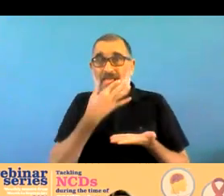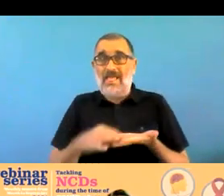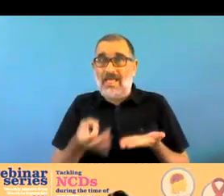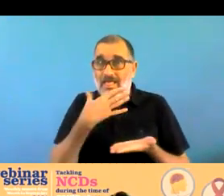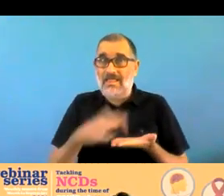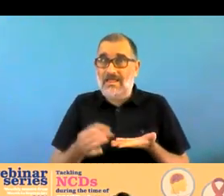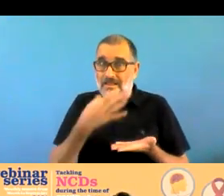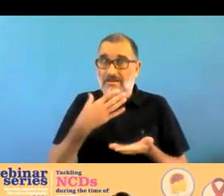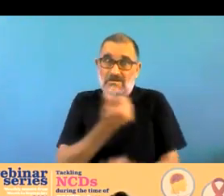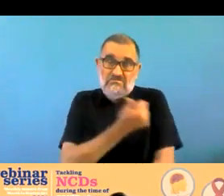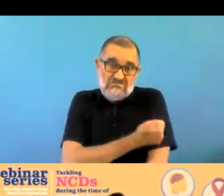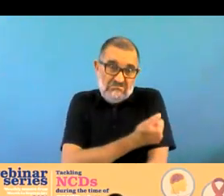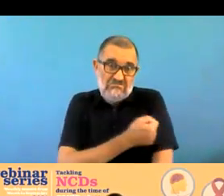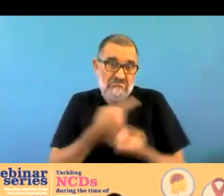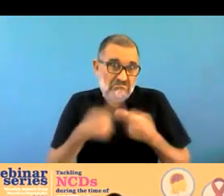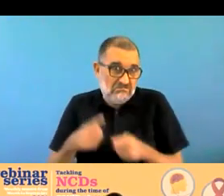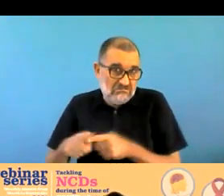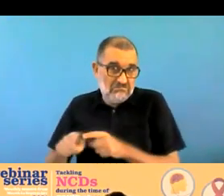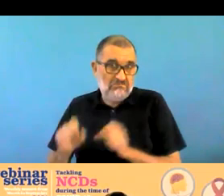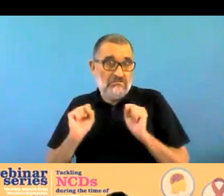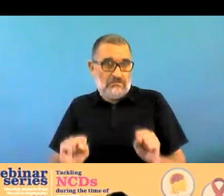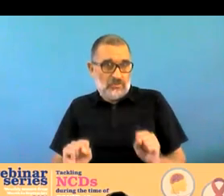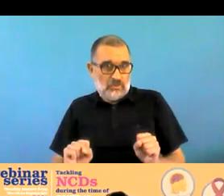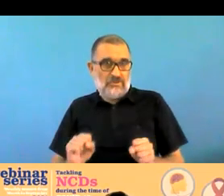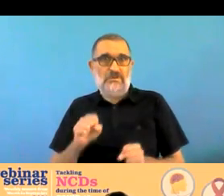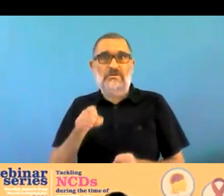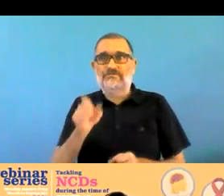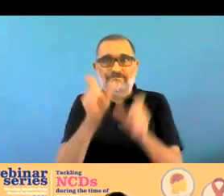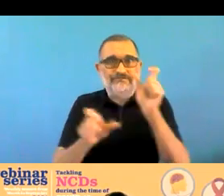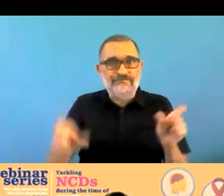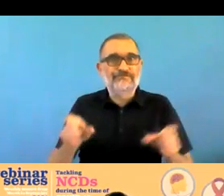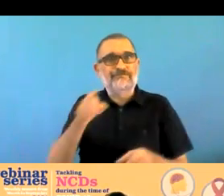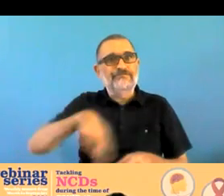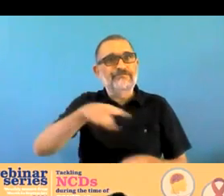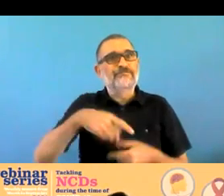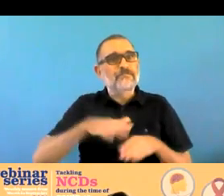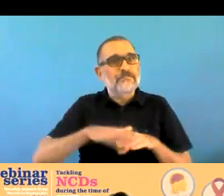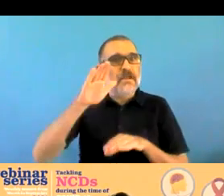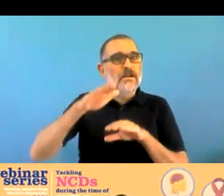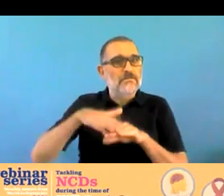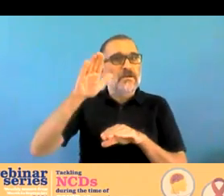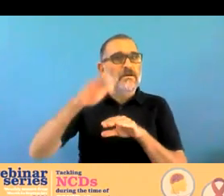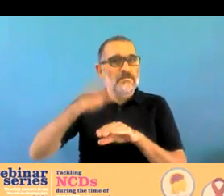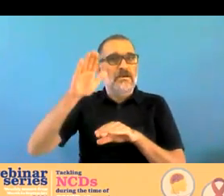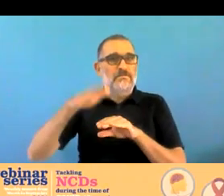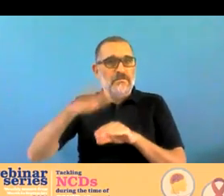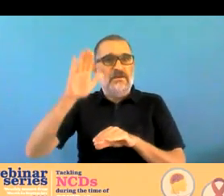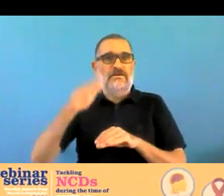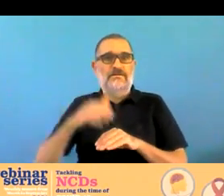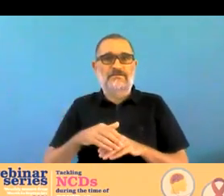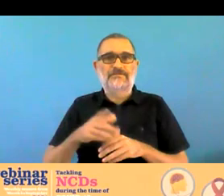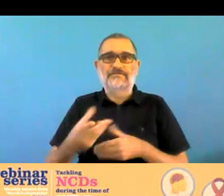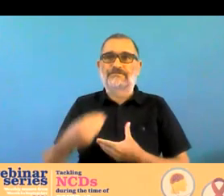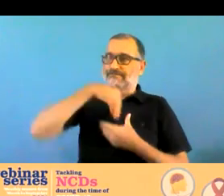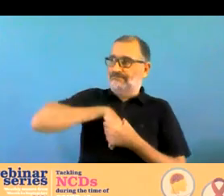um um vulnerable to covid and other problems such as uh overdose suffering from overdoses